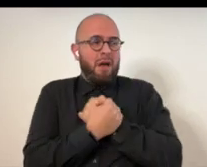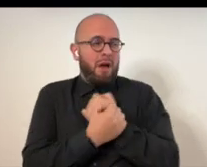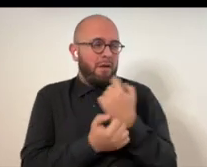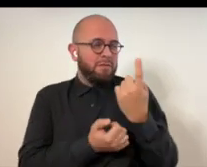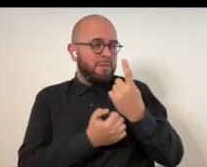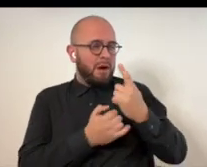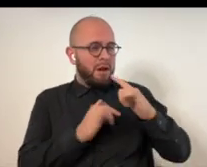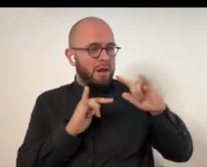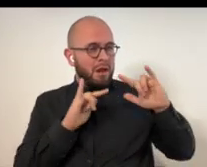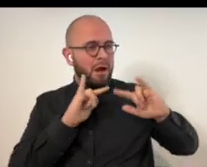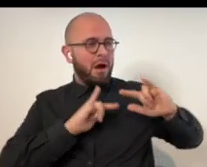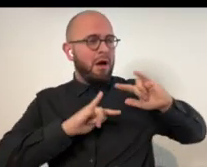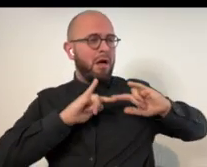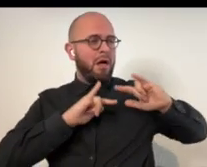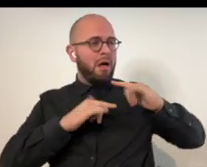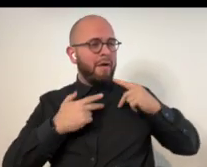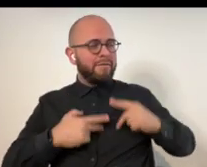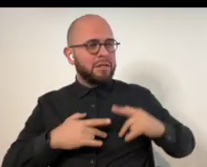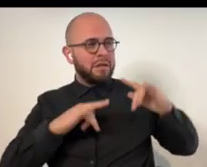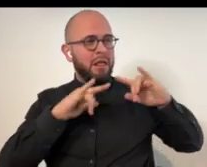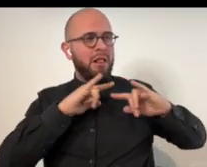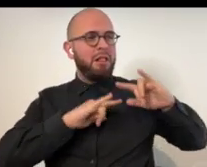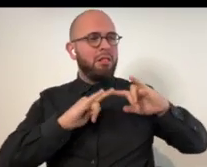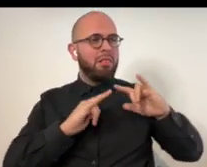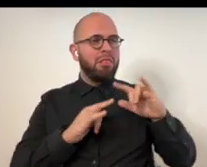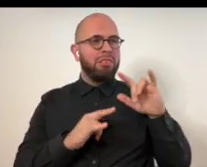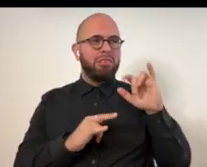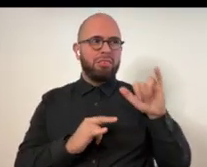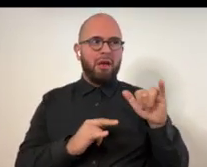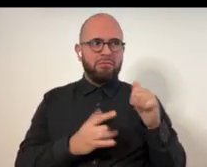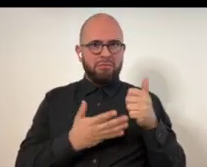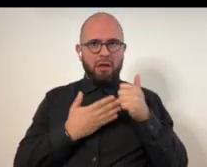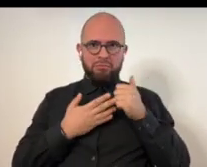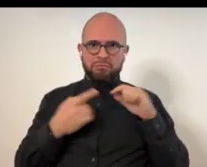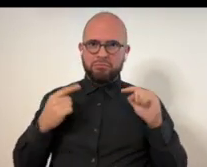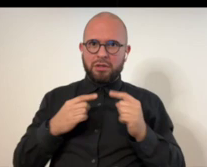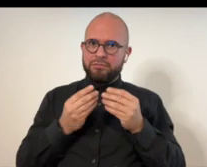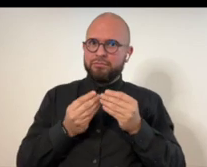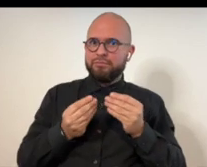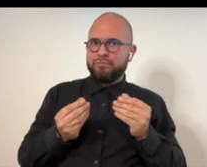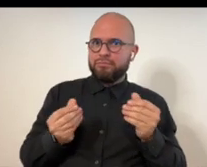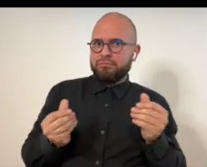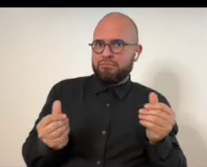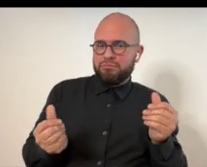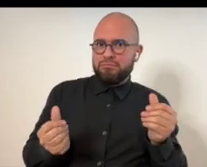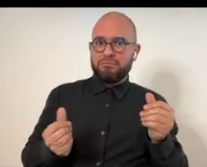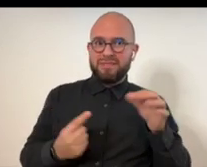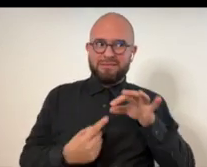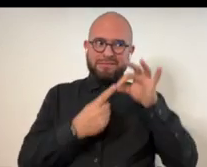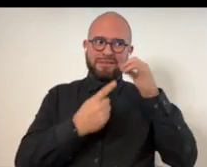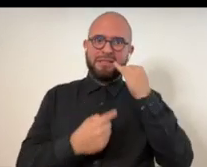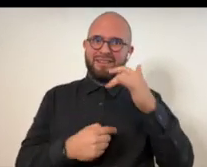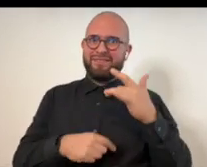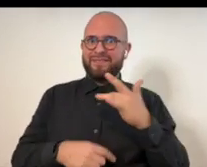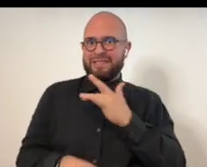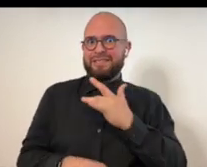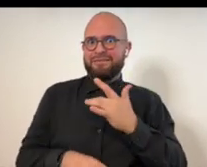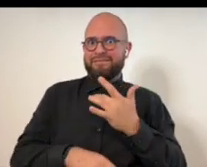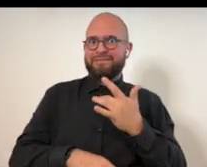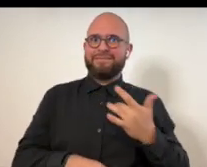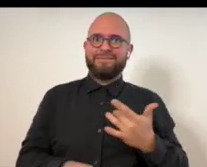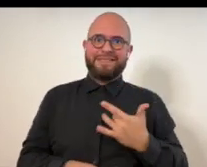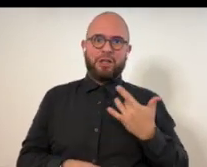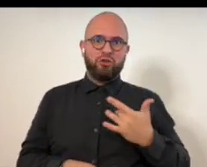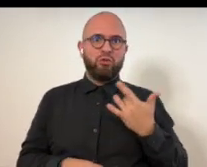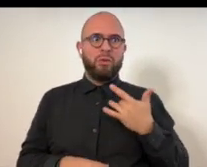it because it is a great pain reliever to love someone, to love someone physically, especially if you are,